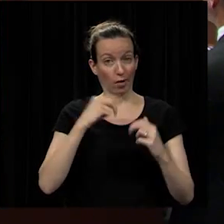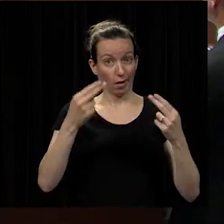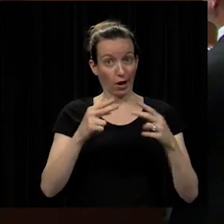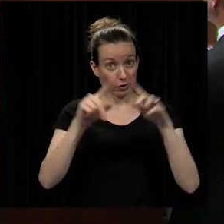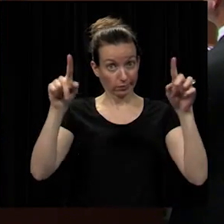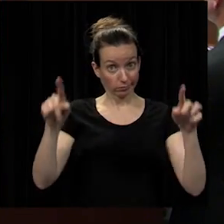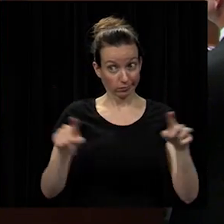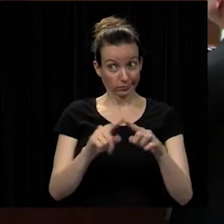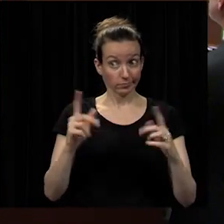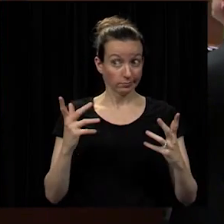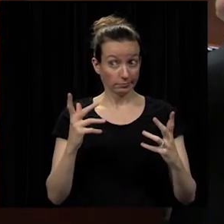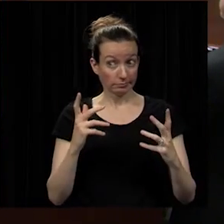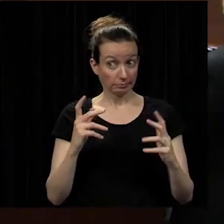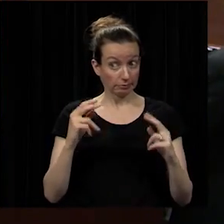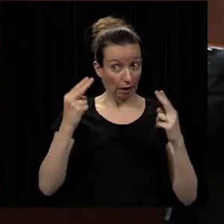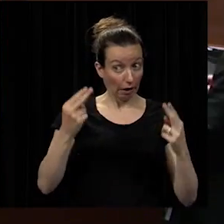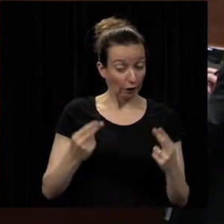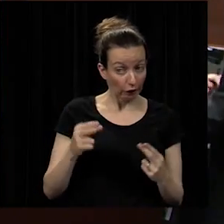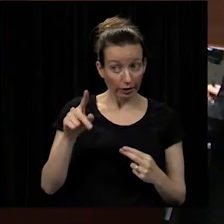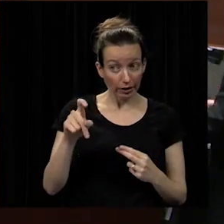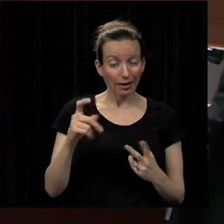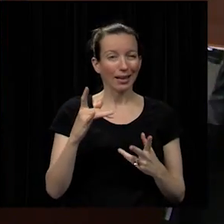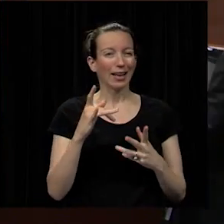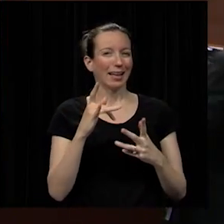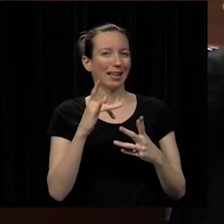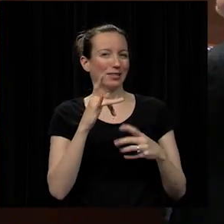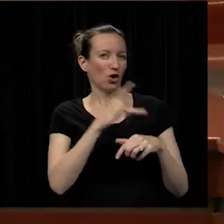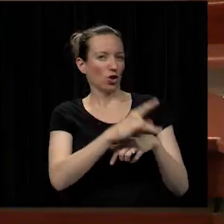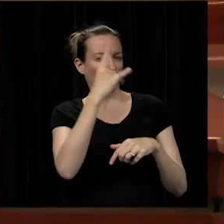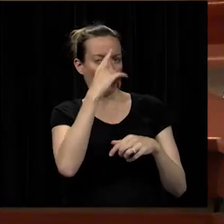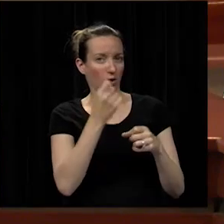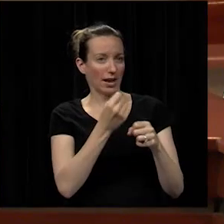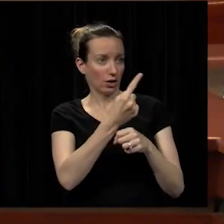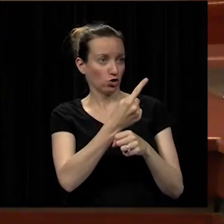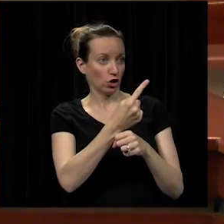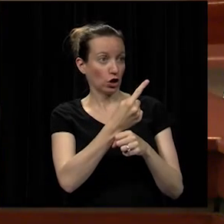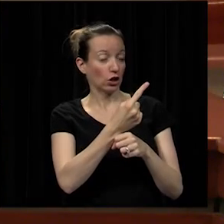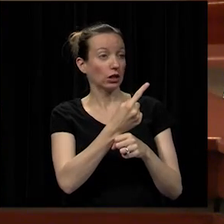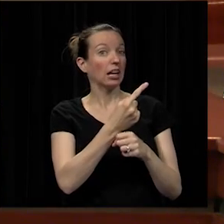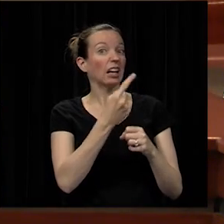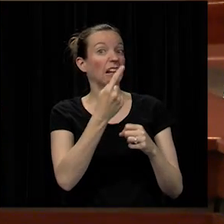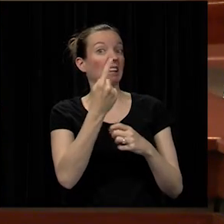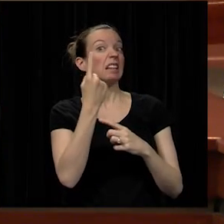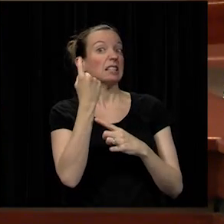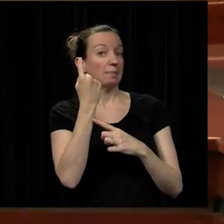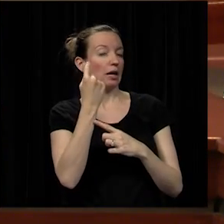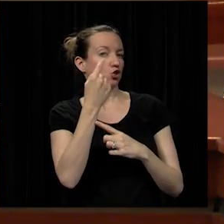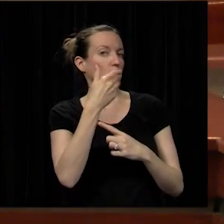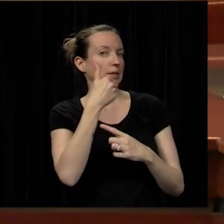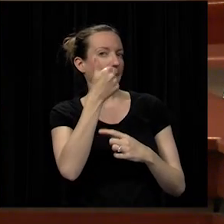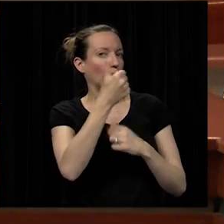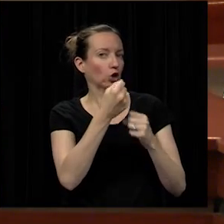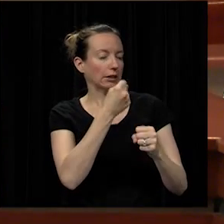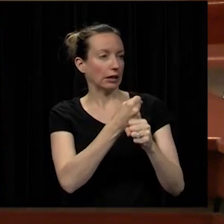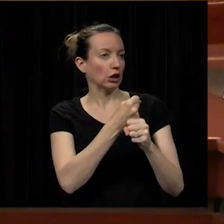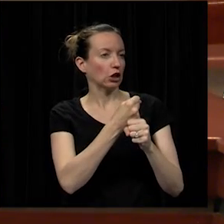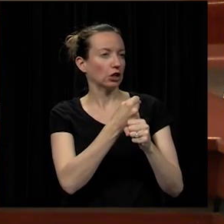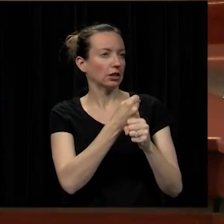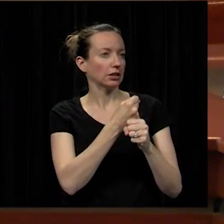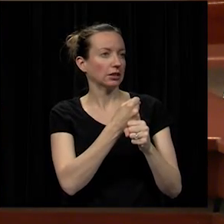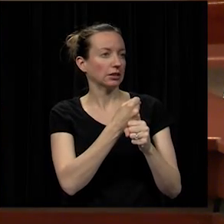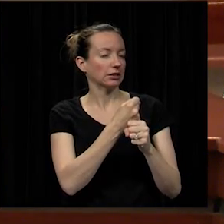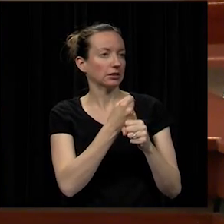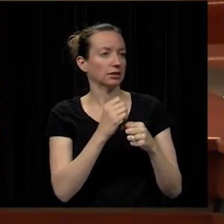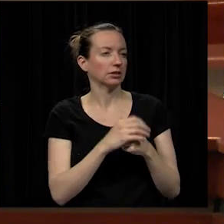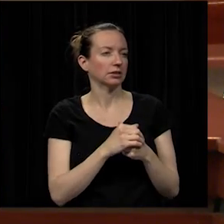going you know it's early now because it's for this next year but they had a better year with us this past year uh again because of what john